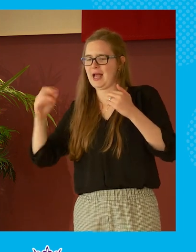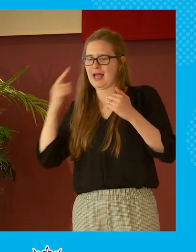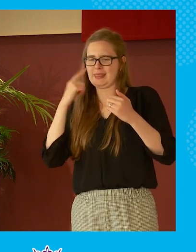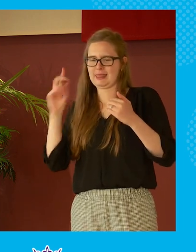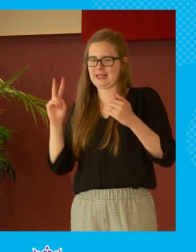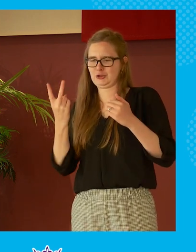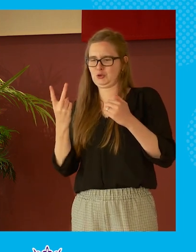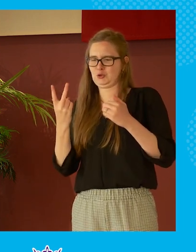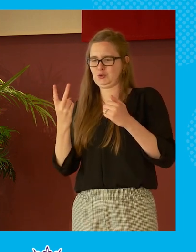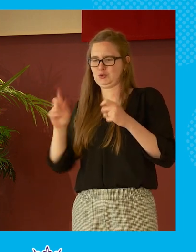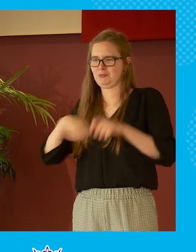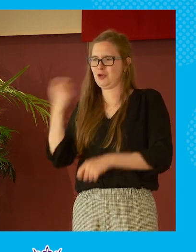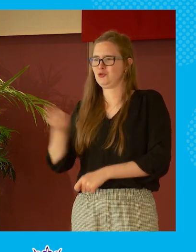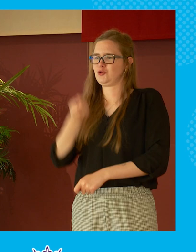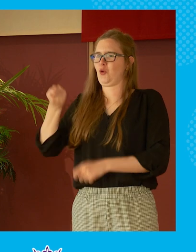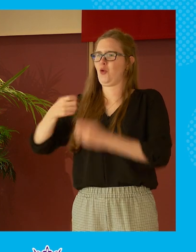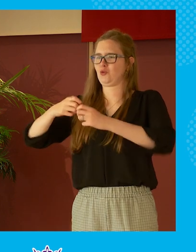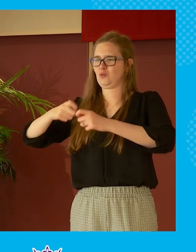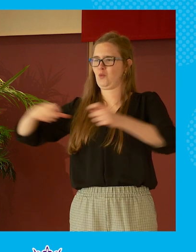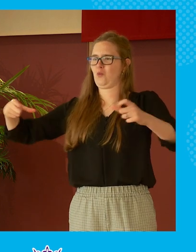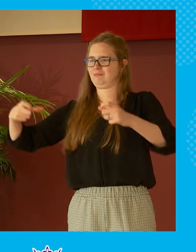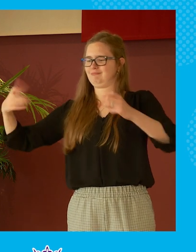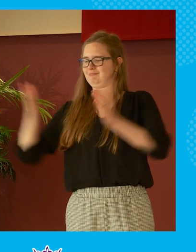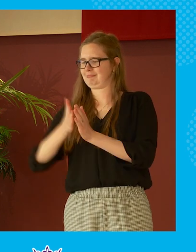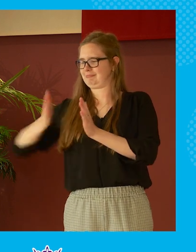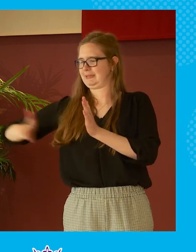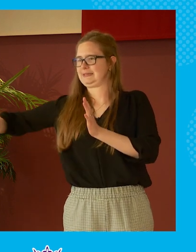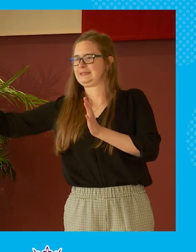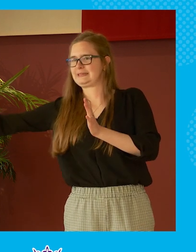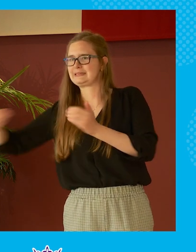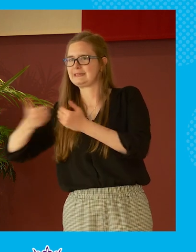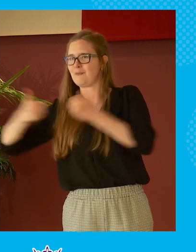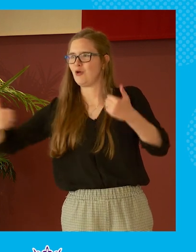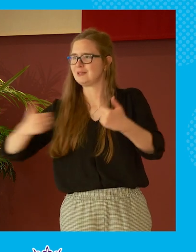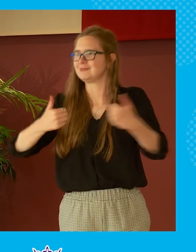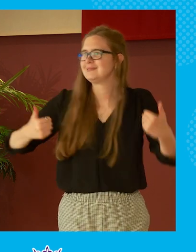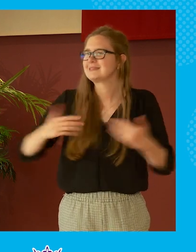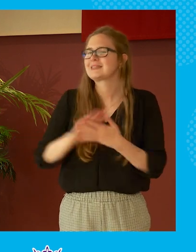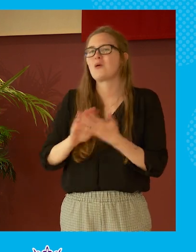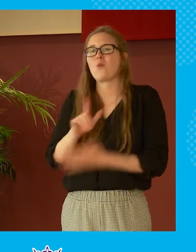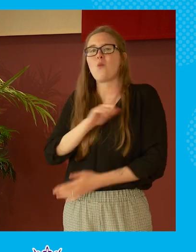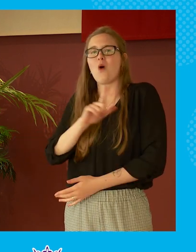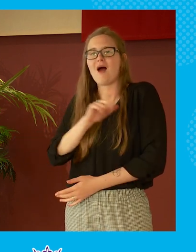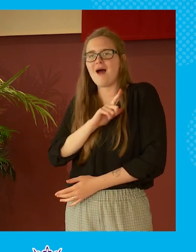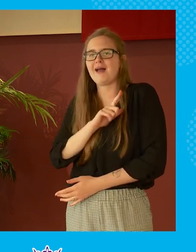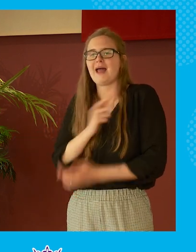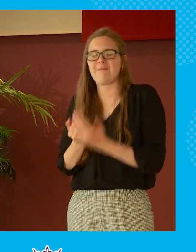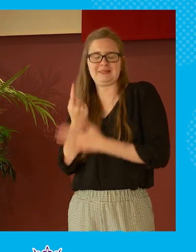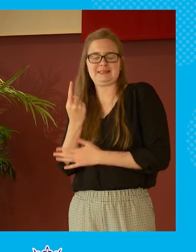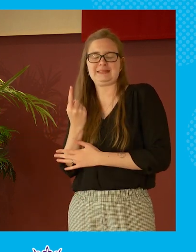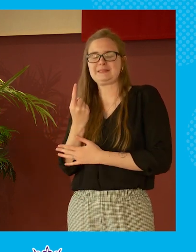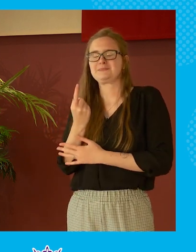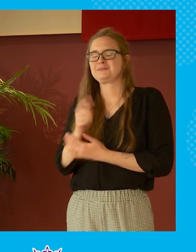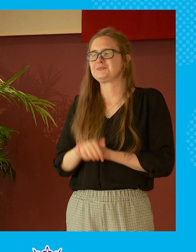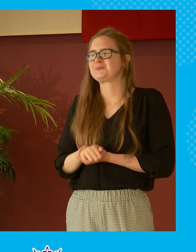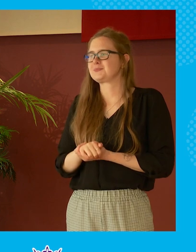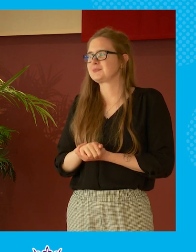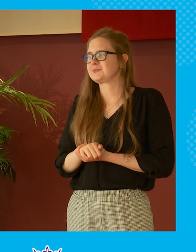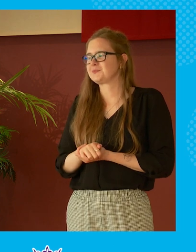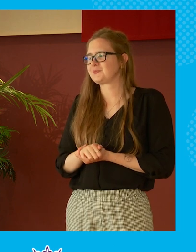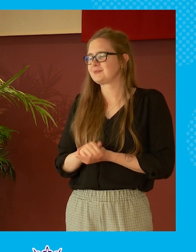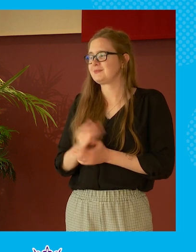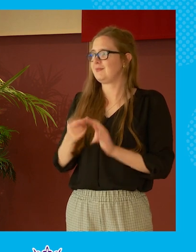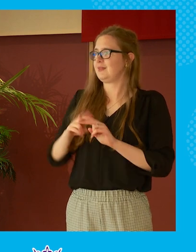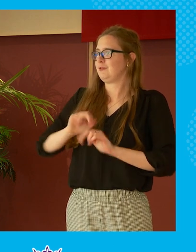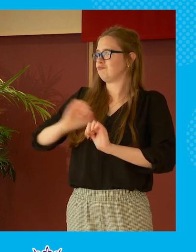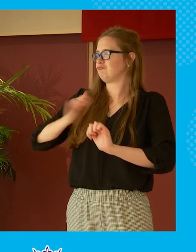two sword widths um and uh and and the reason why that that happens is because if you want to